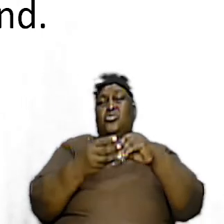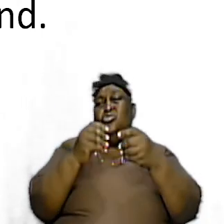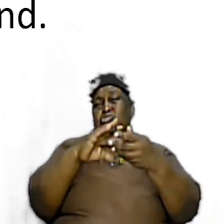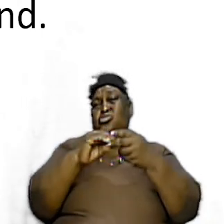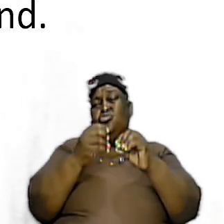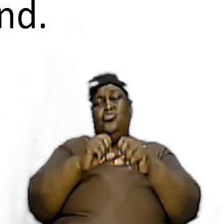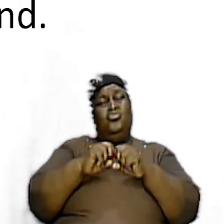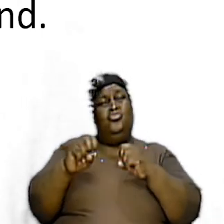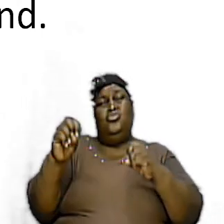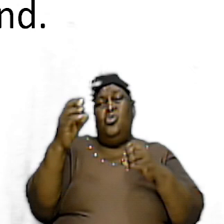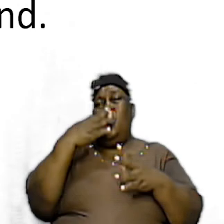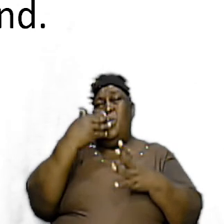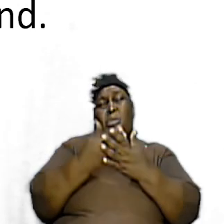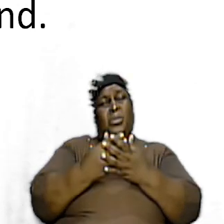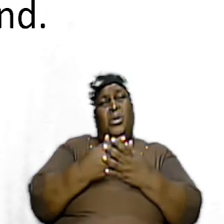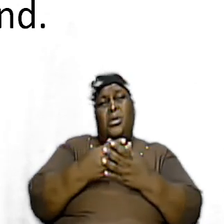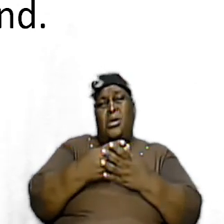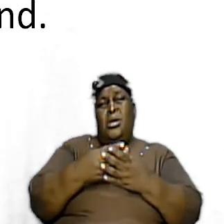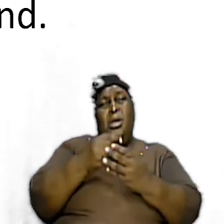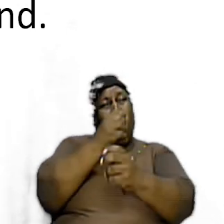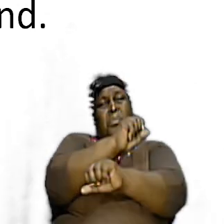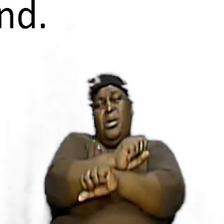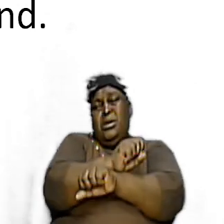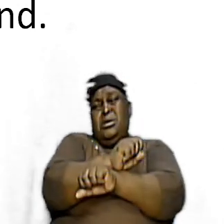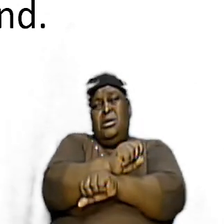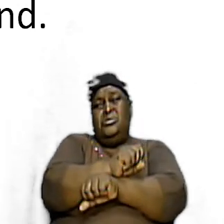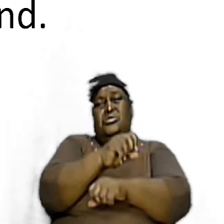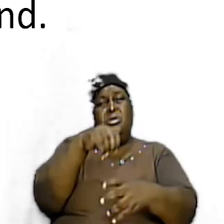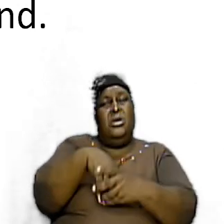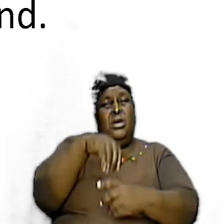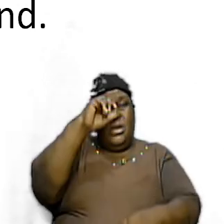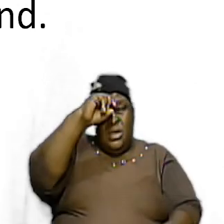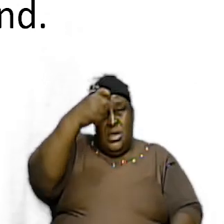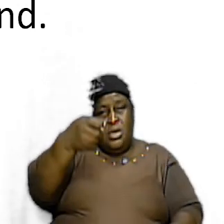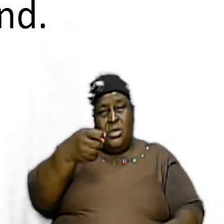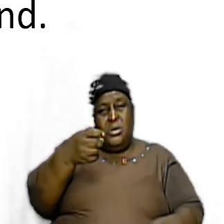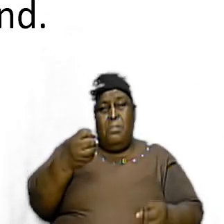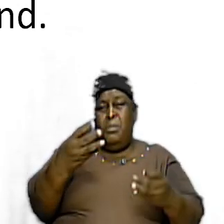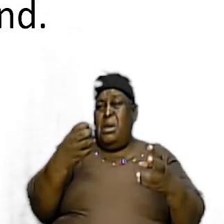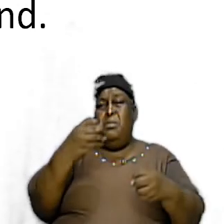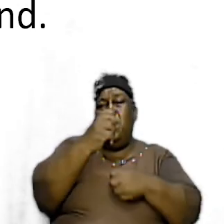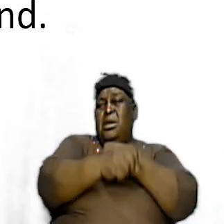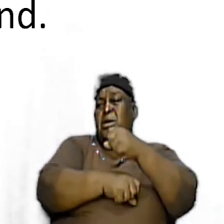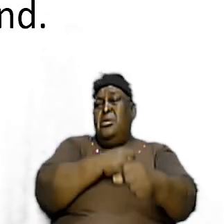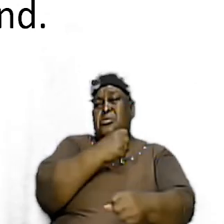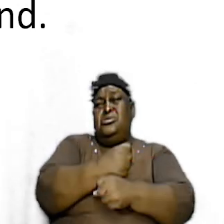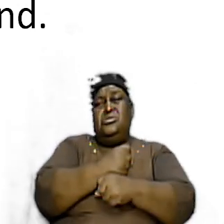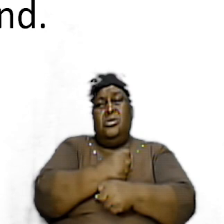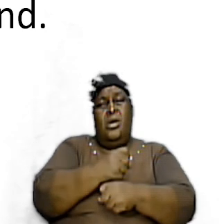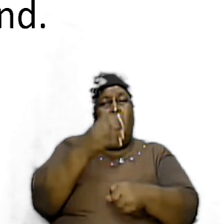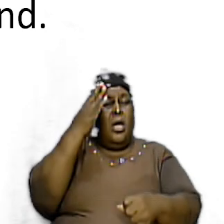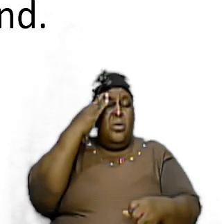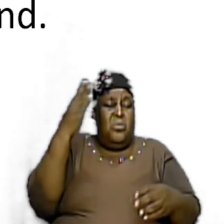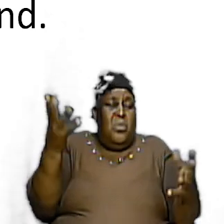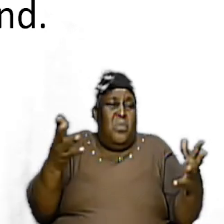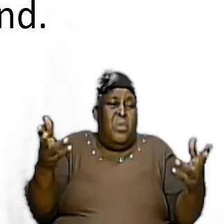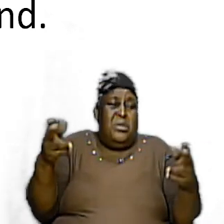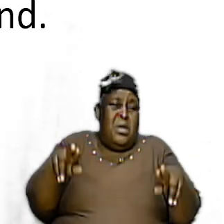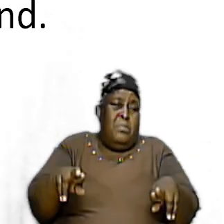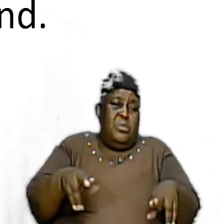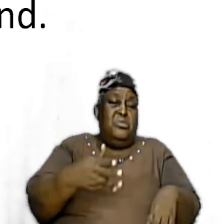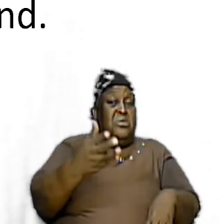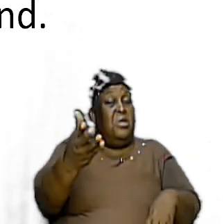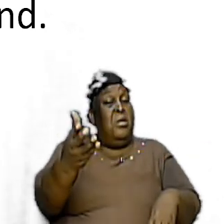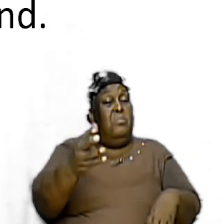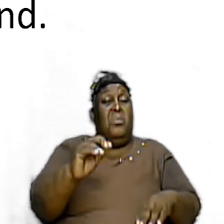bondage in Egypt for a couple hundred years and we know exactly what was happening to them brethren